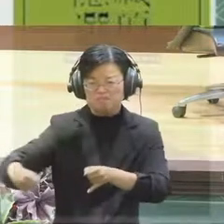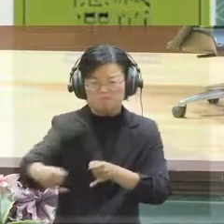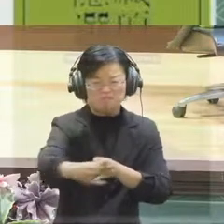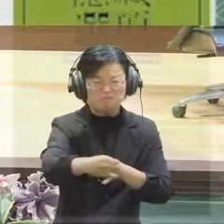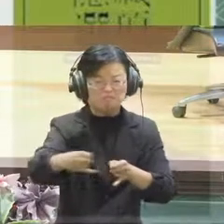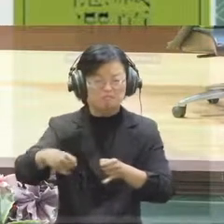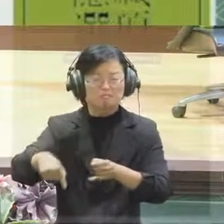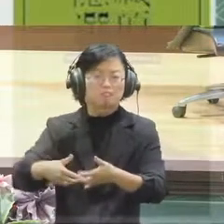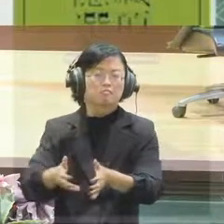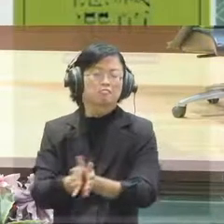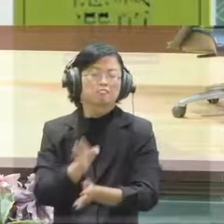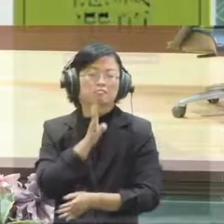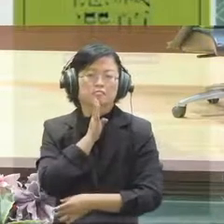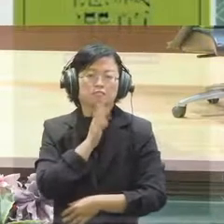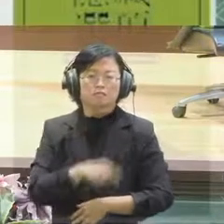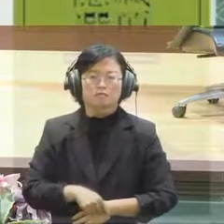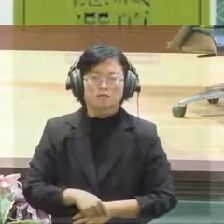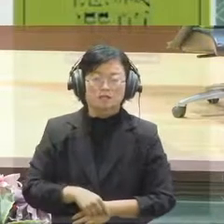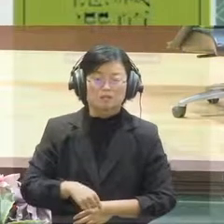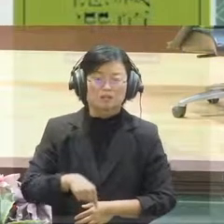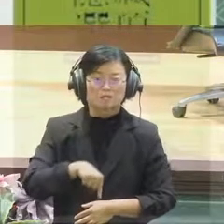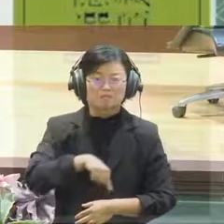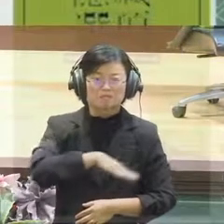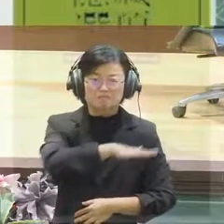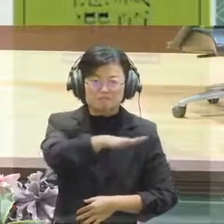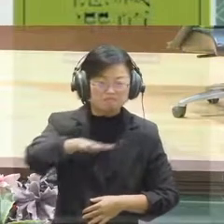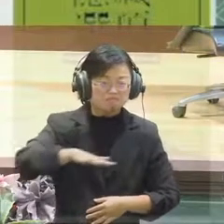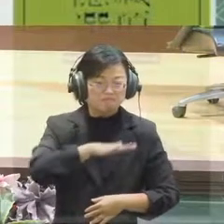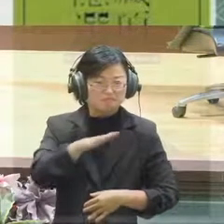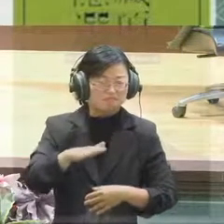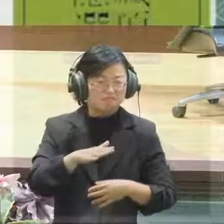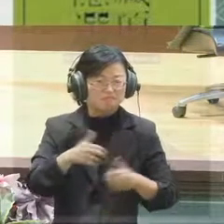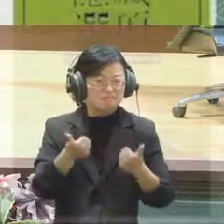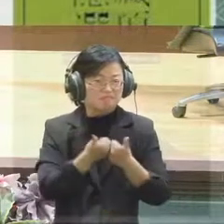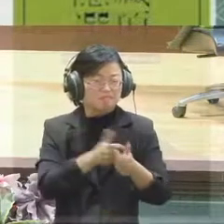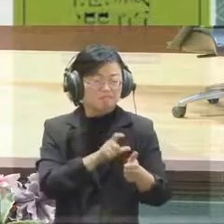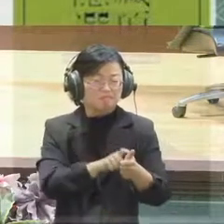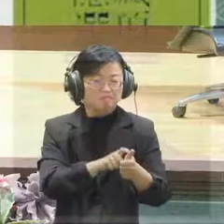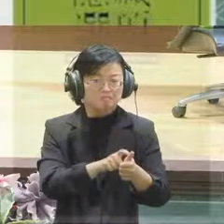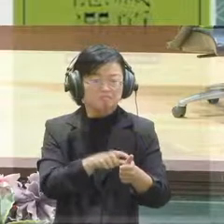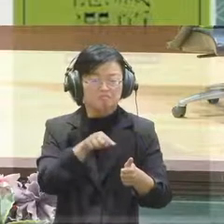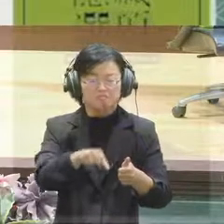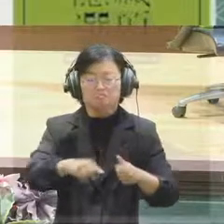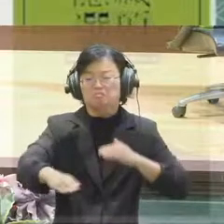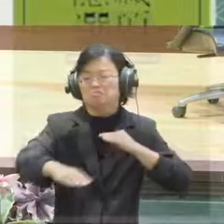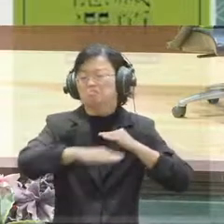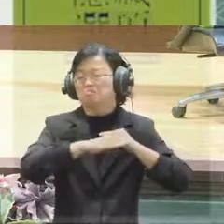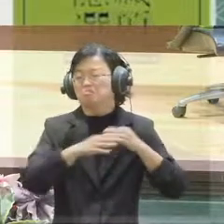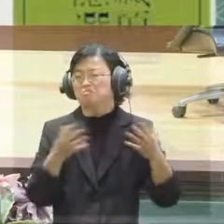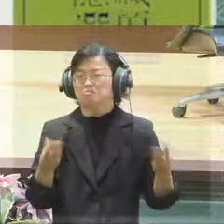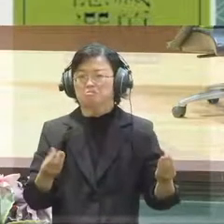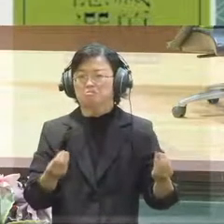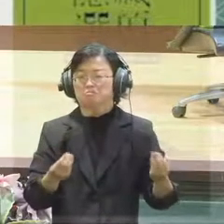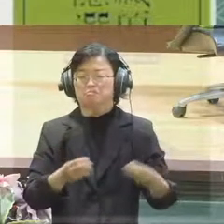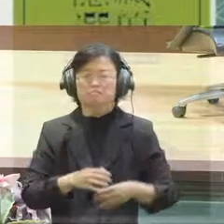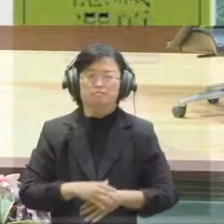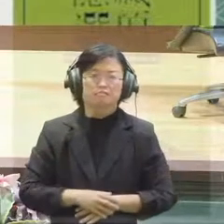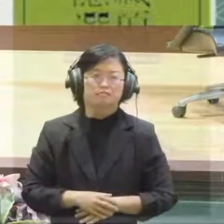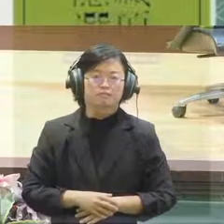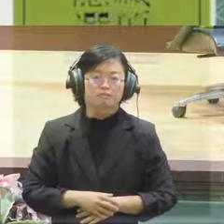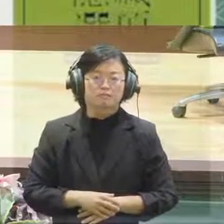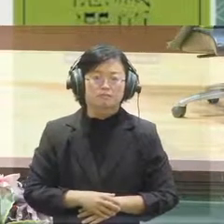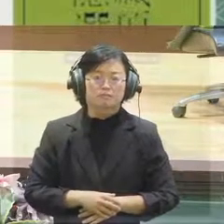a lot of social inequalities in Hong Kong. And that's why it also fuels the political sentiment and also